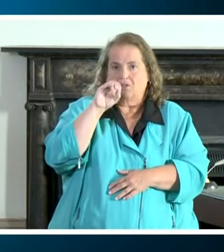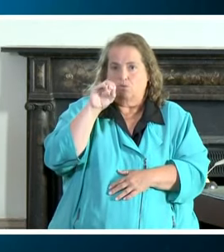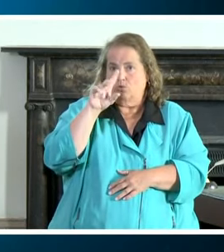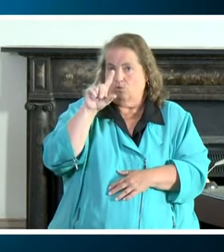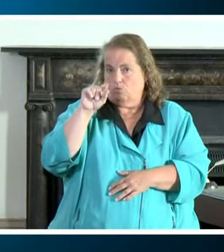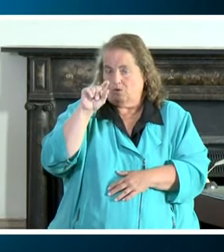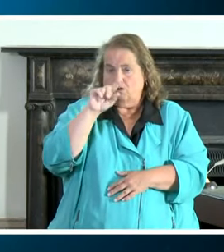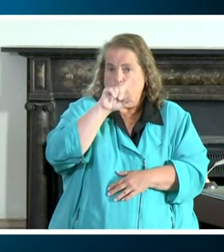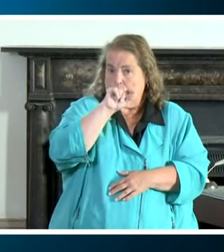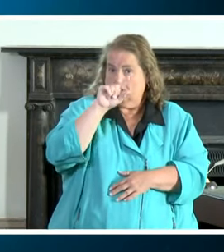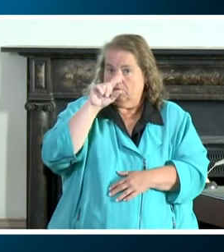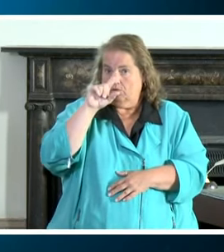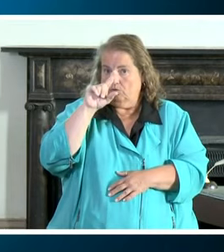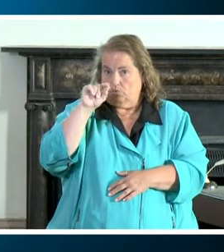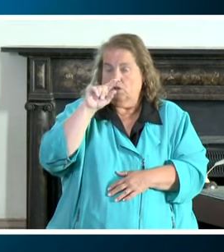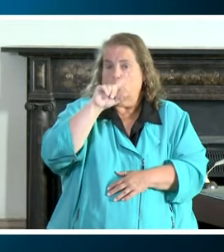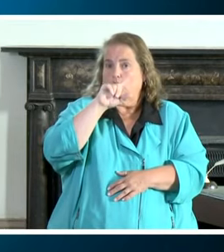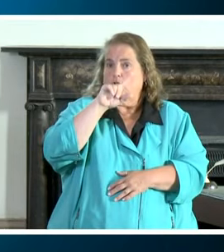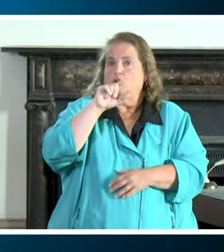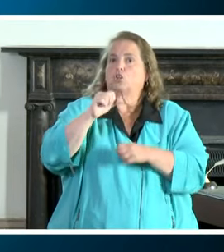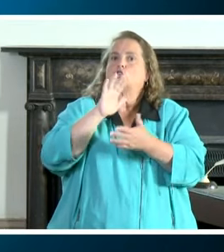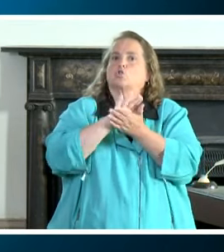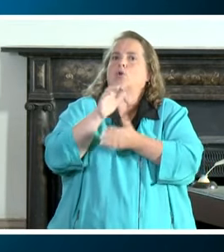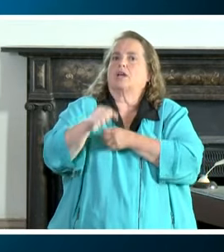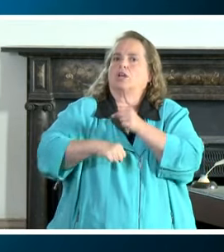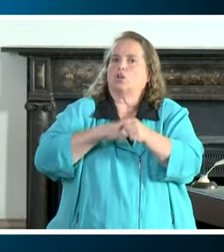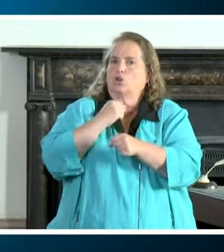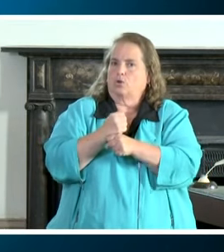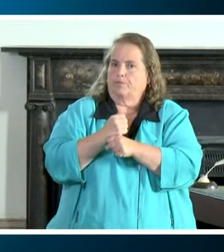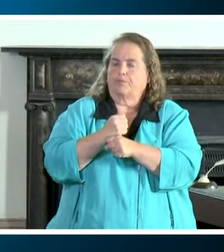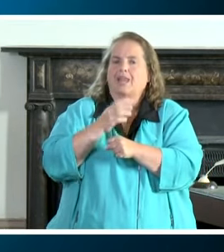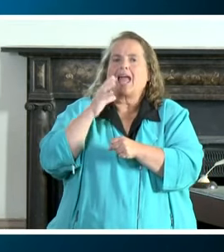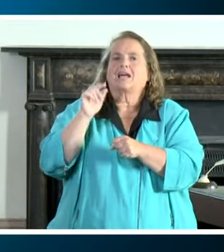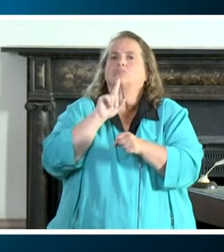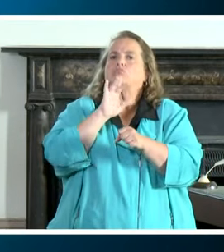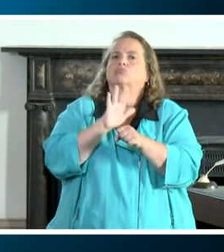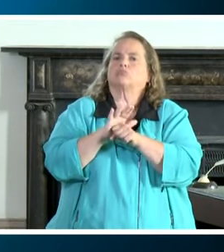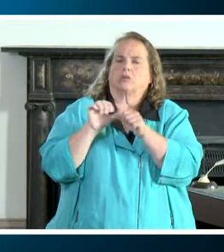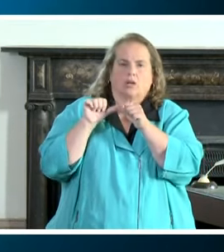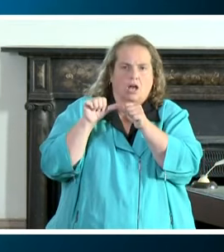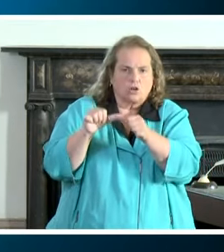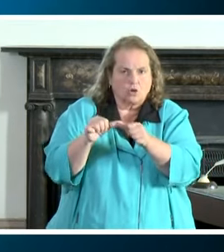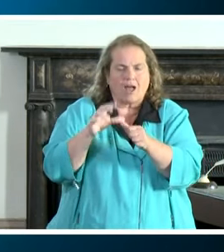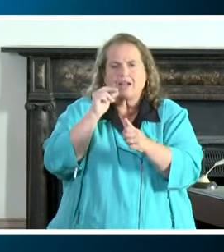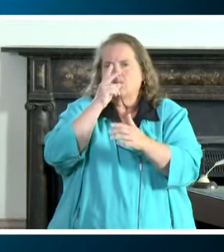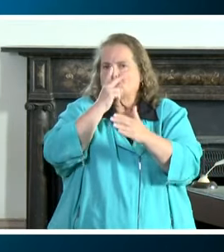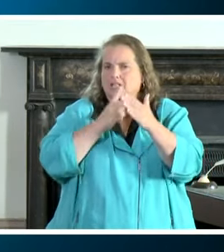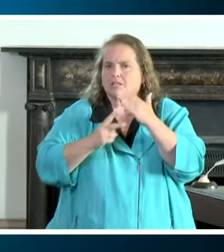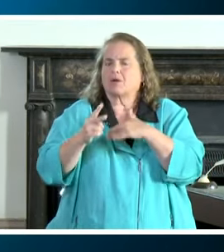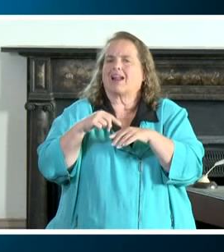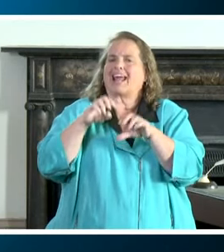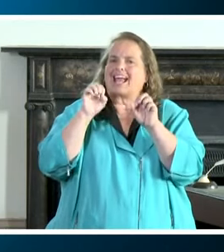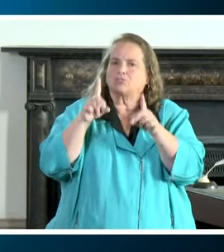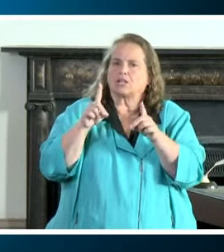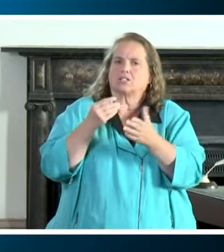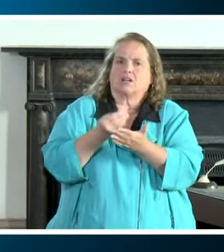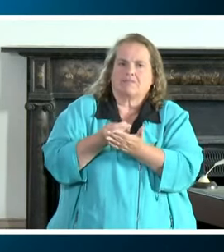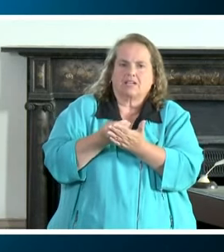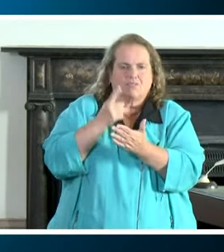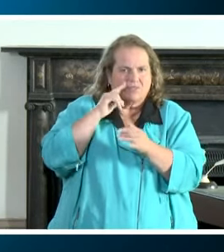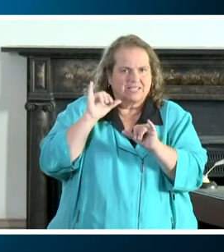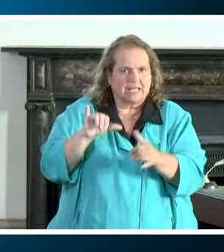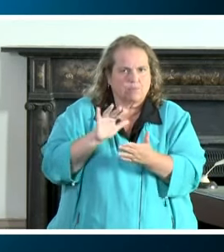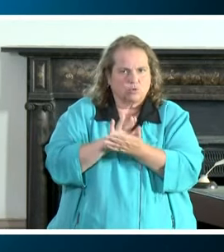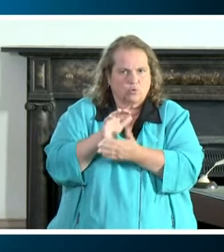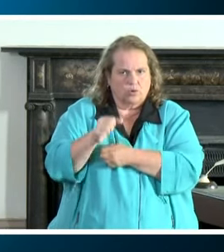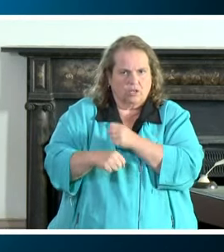year and then it's also going to ensure continuity and predictability and education funding for that same school